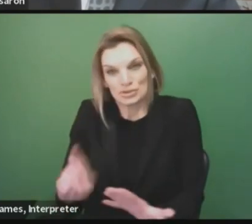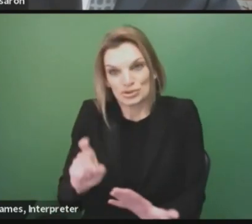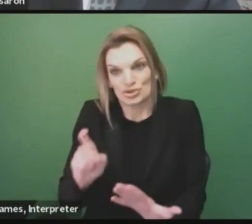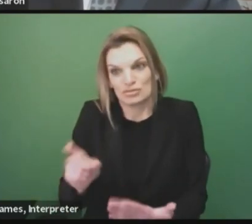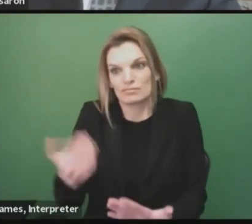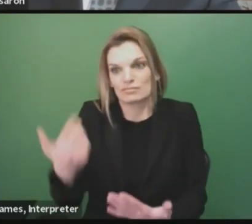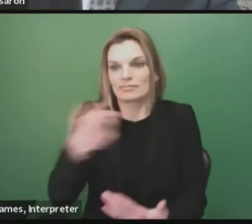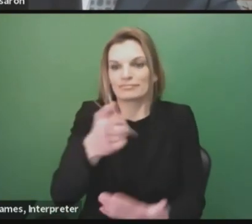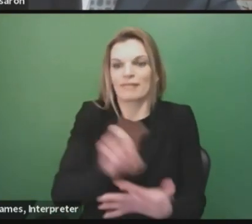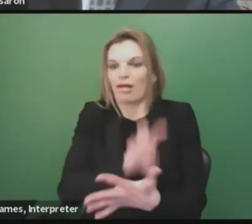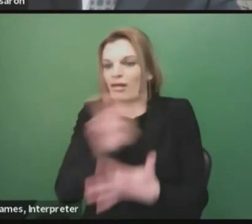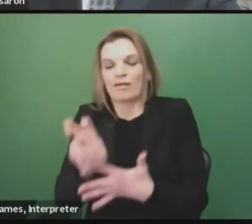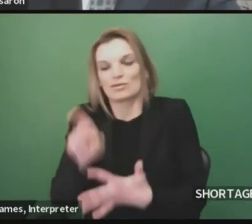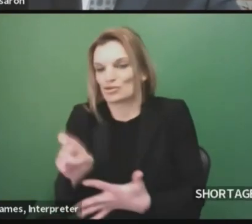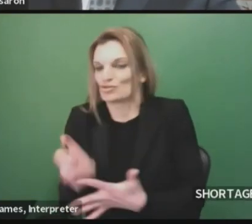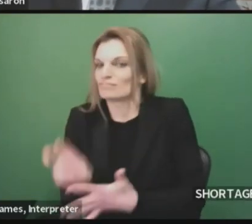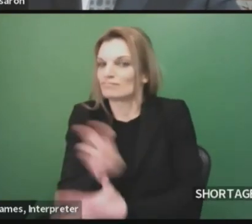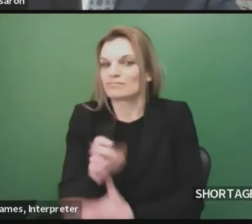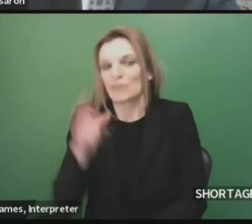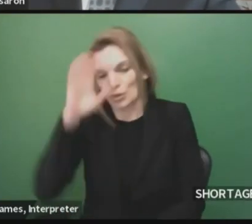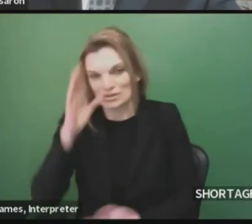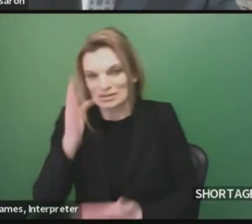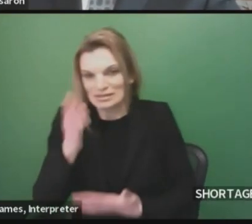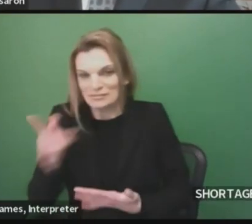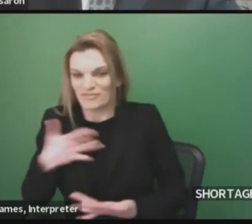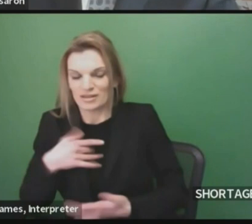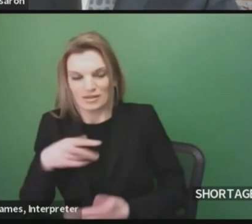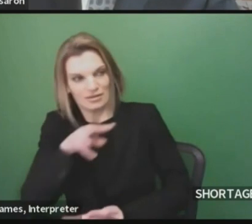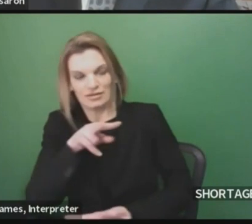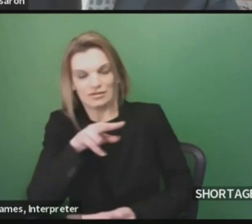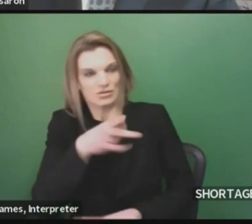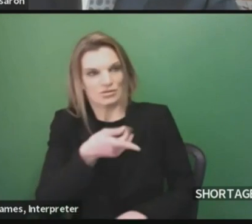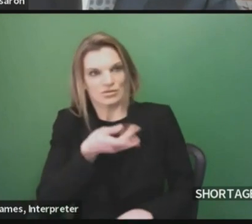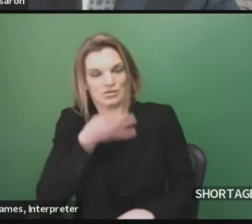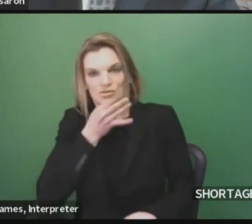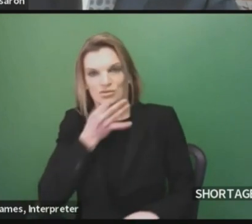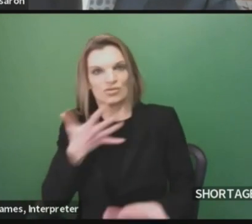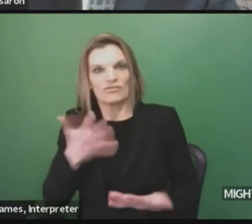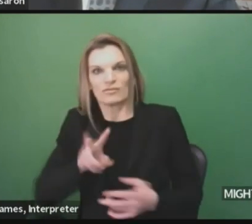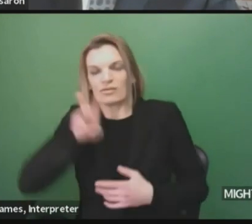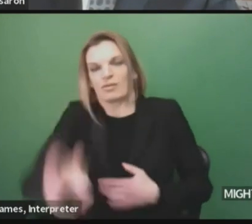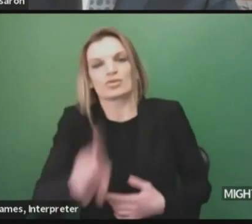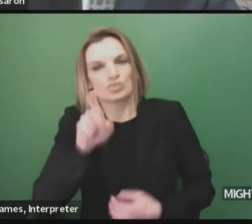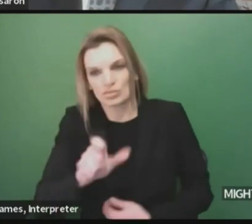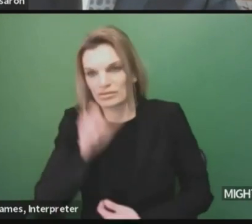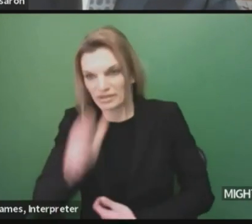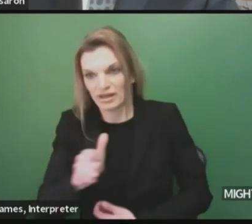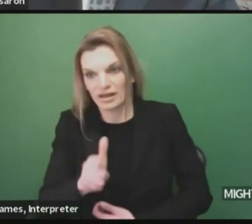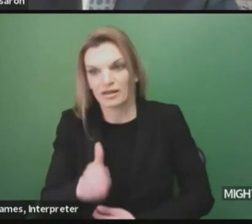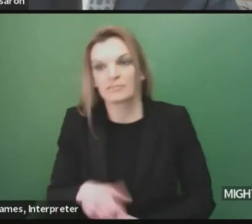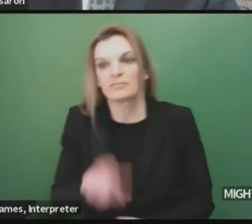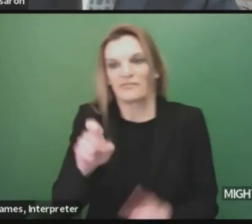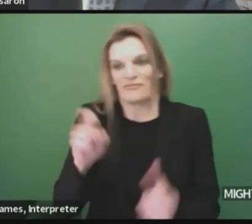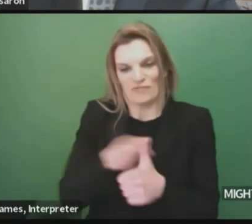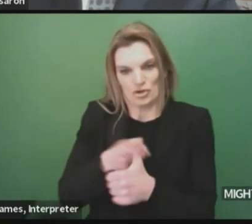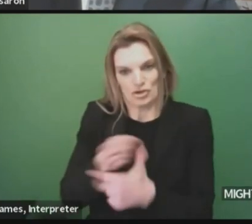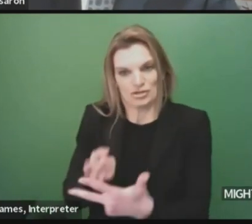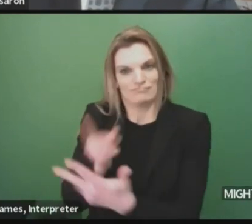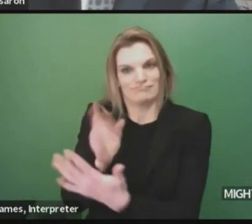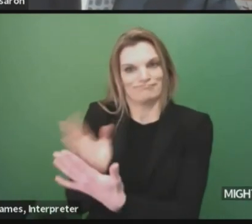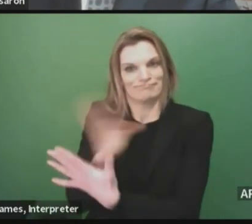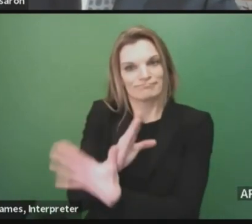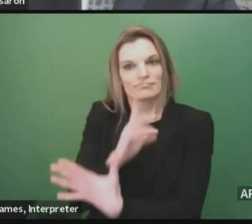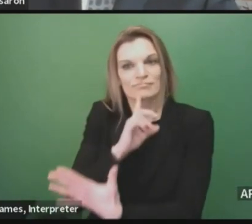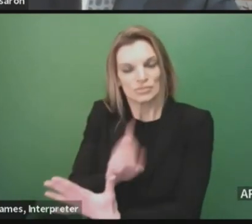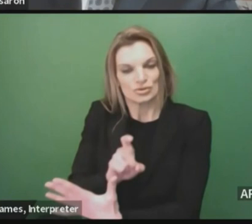going on? There's been some criticism that your administration moved too soon to expand to the 1B group. And